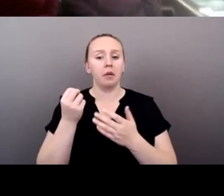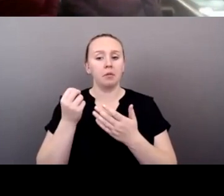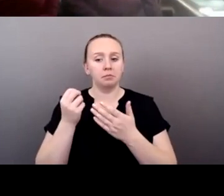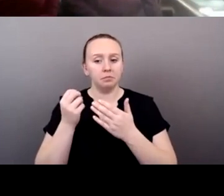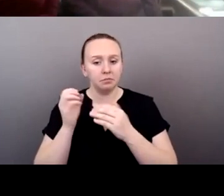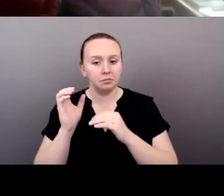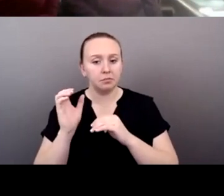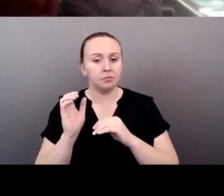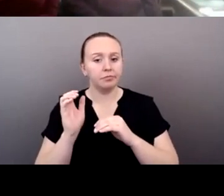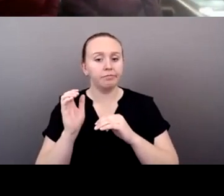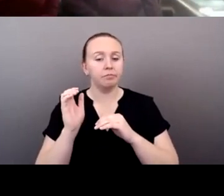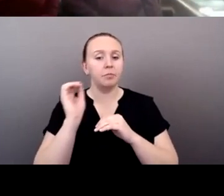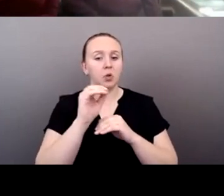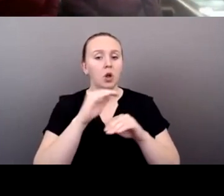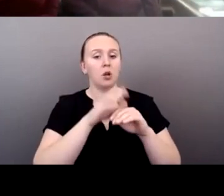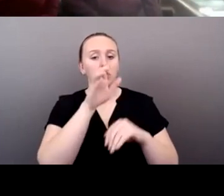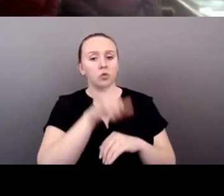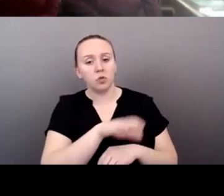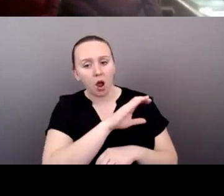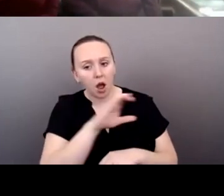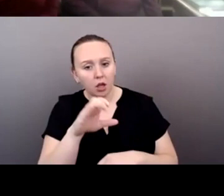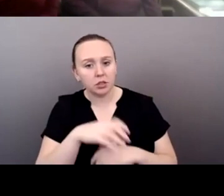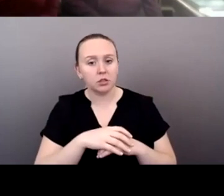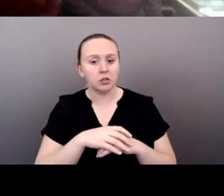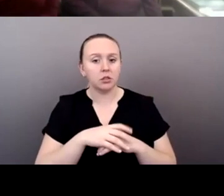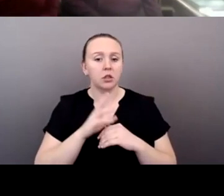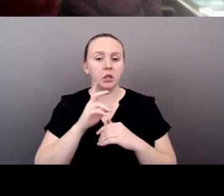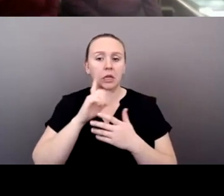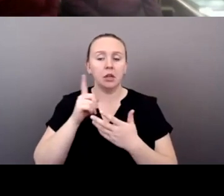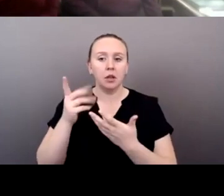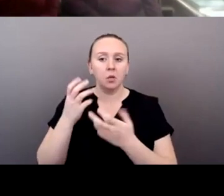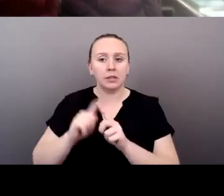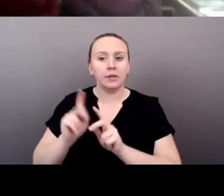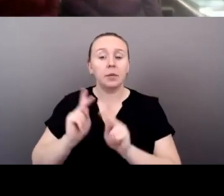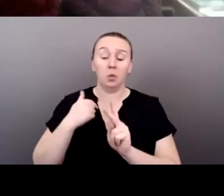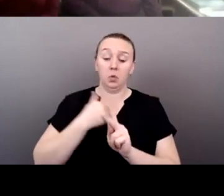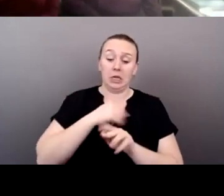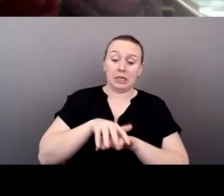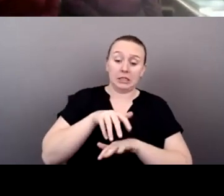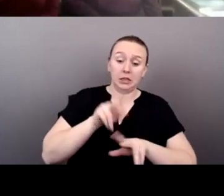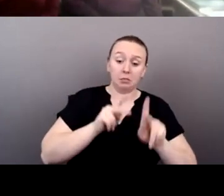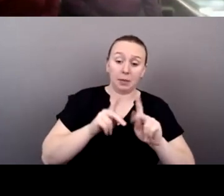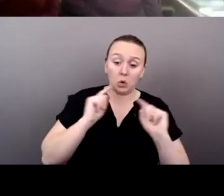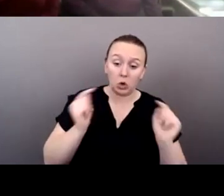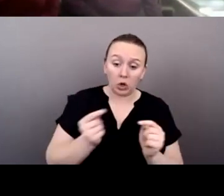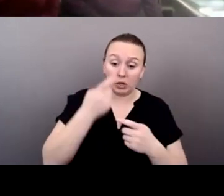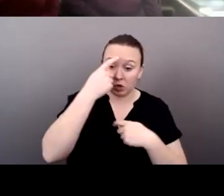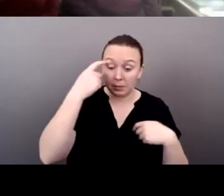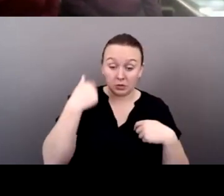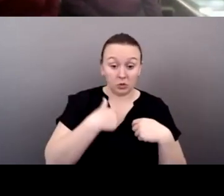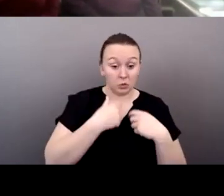where, when we as Indian people have been hurt and traumatized, do we continue to hurt and